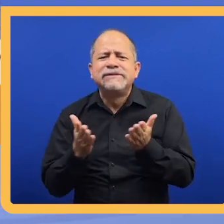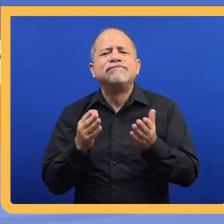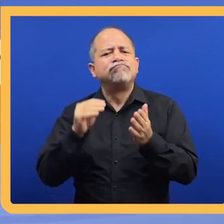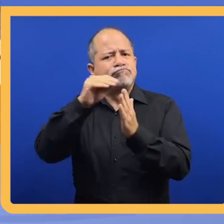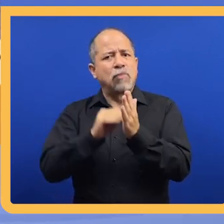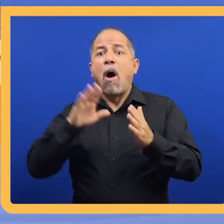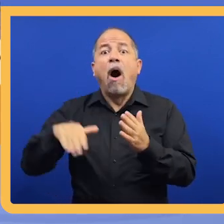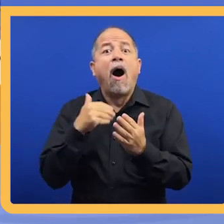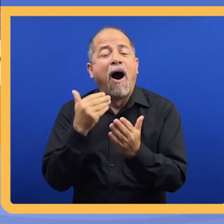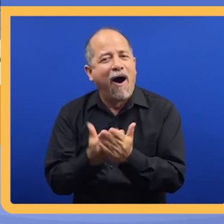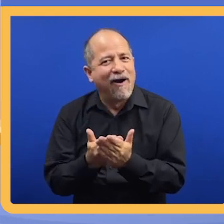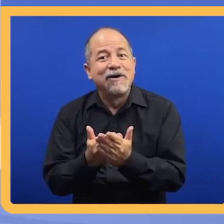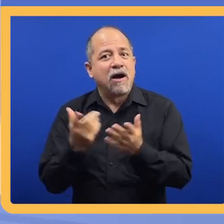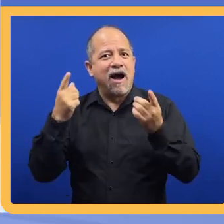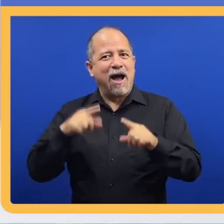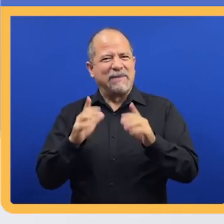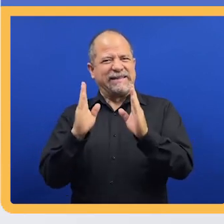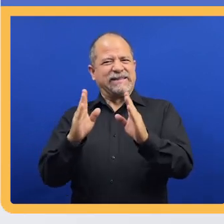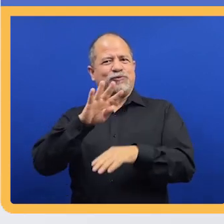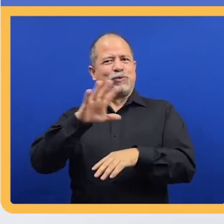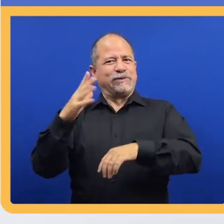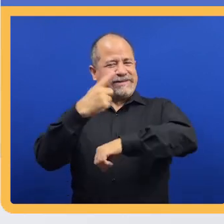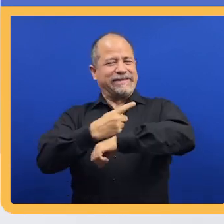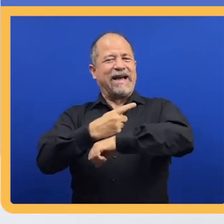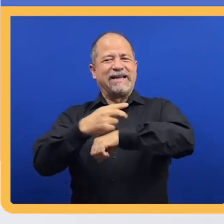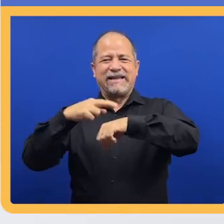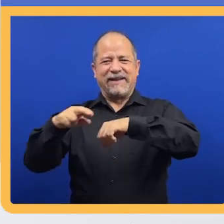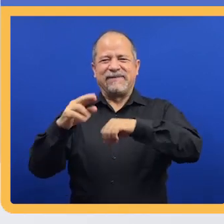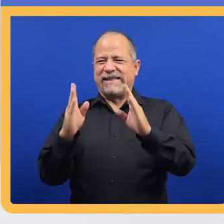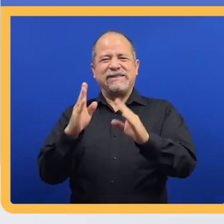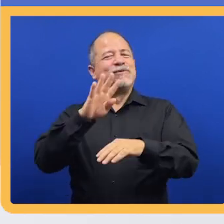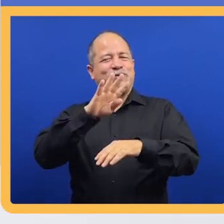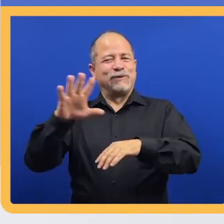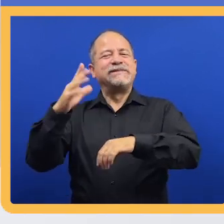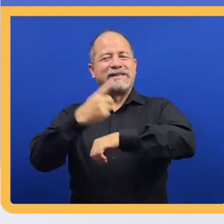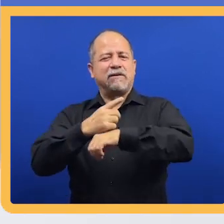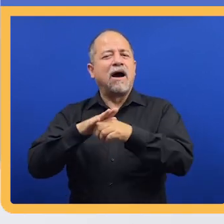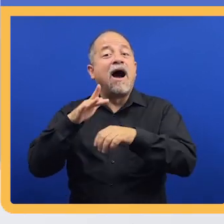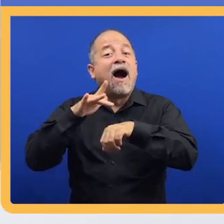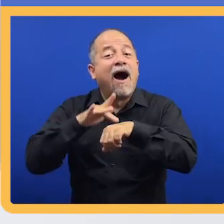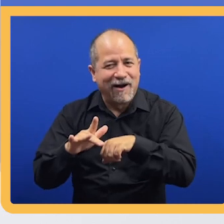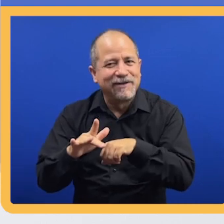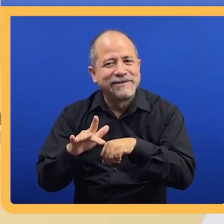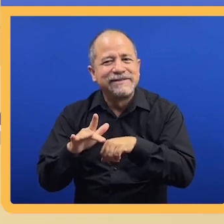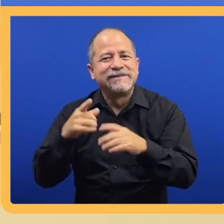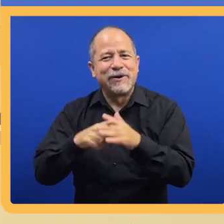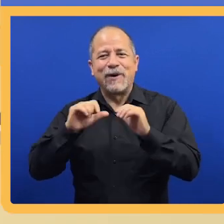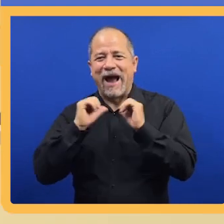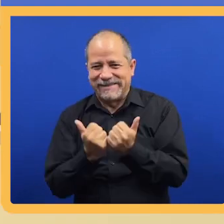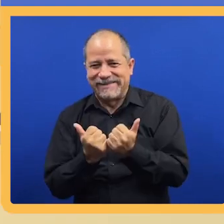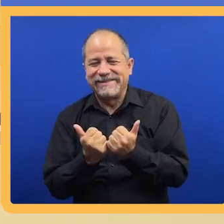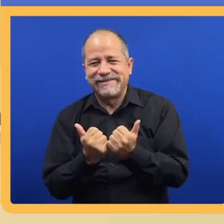And all this happens within 45 days of referral to the local Early Start agency. The family